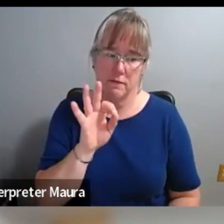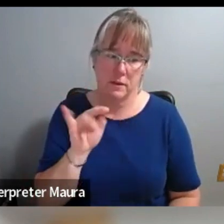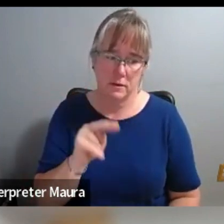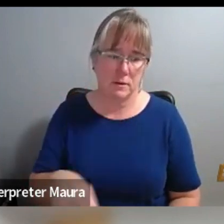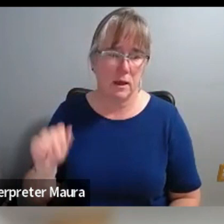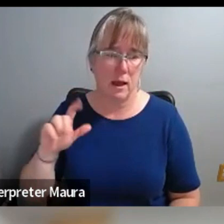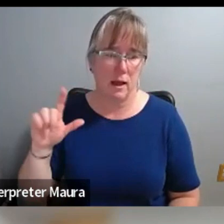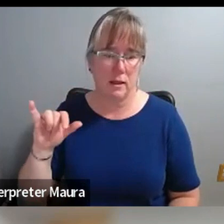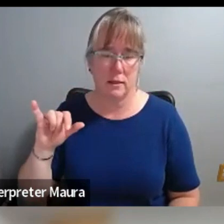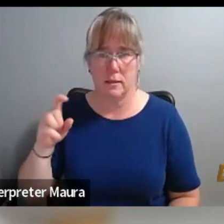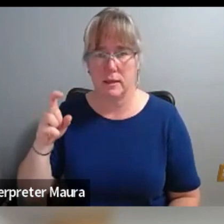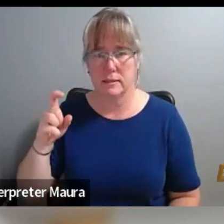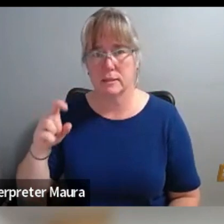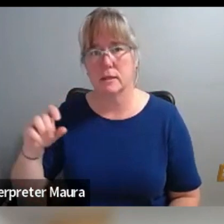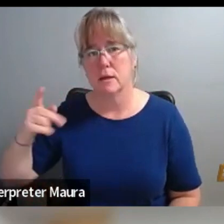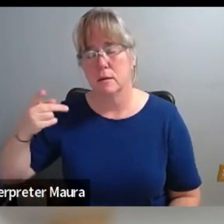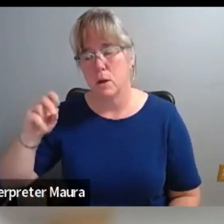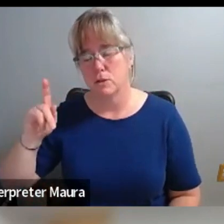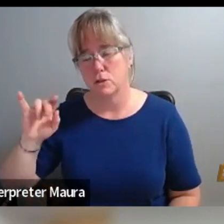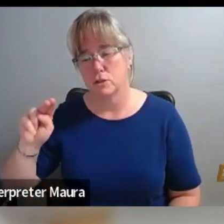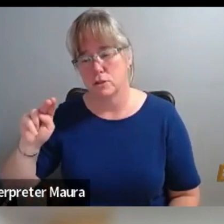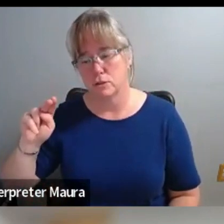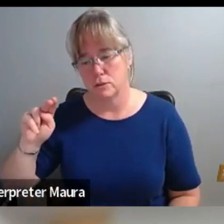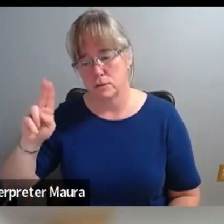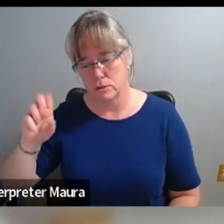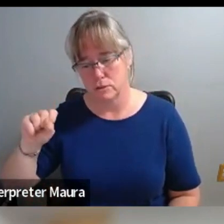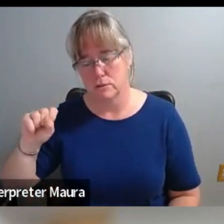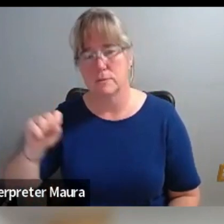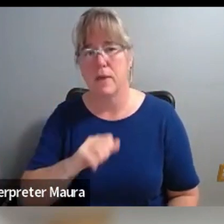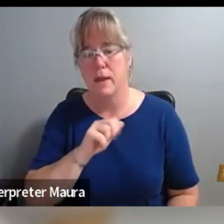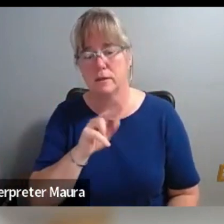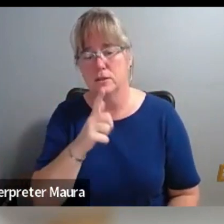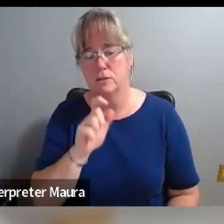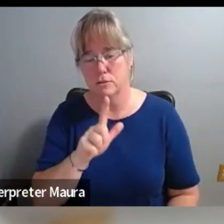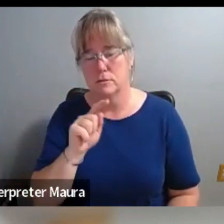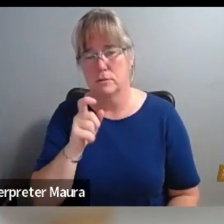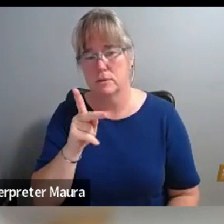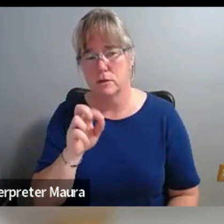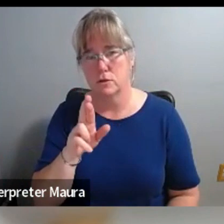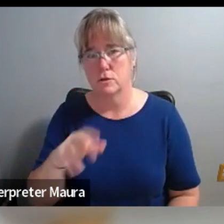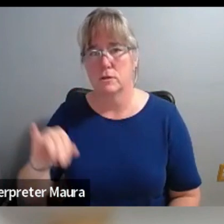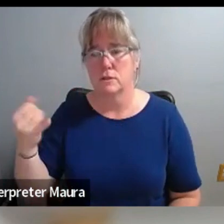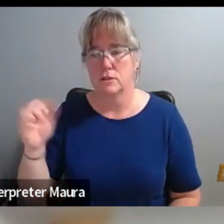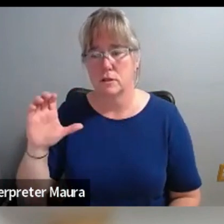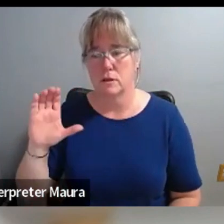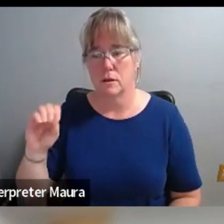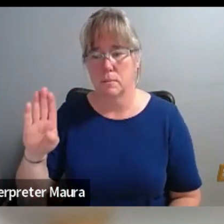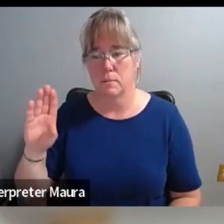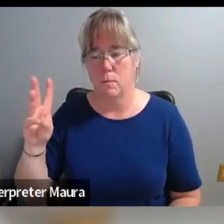Stock, Eric Stafford, Angel Tucker, and Jacob Wagner.